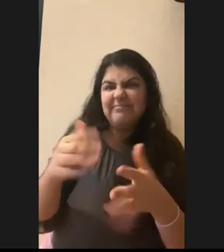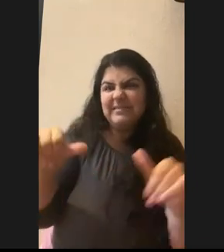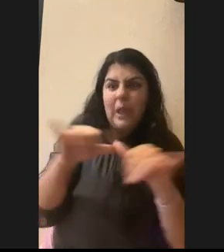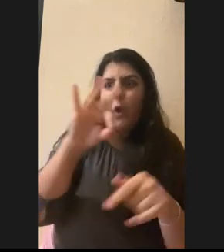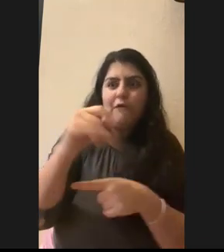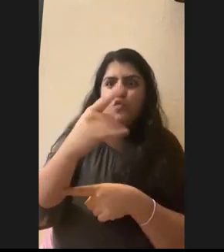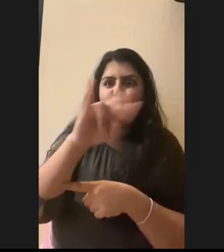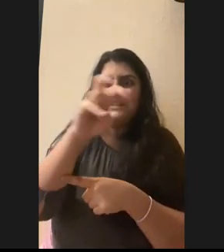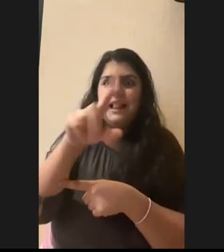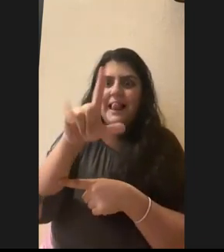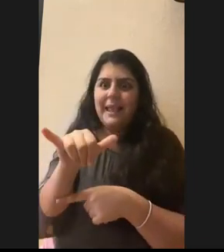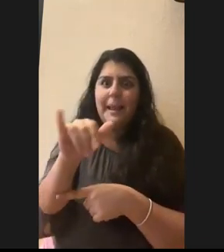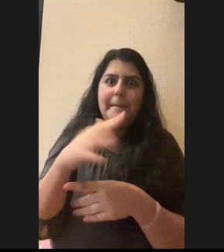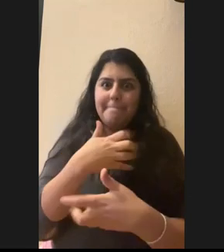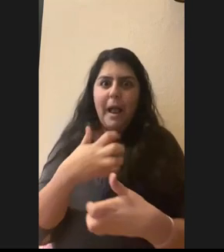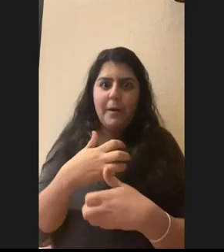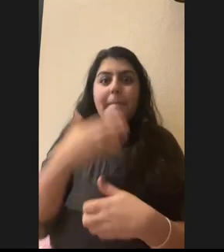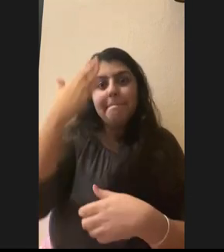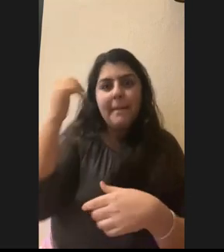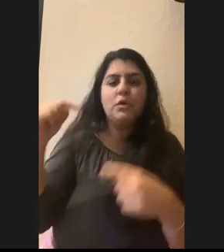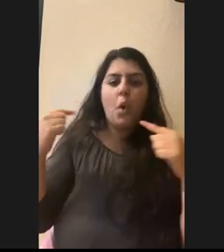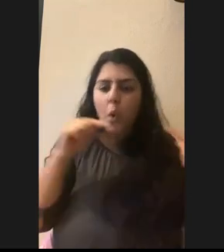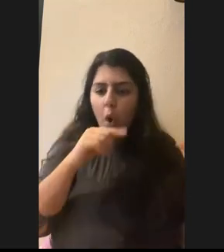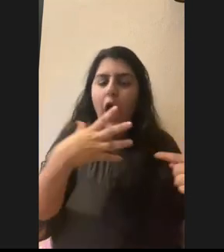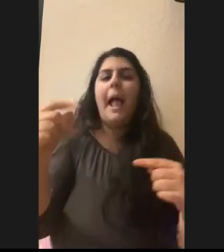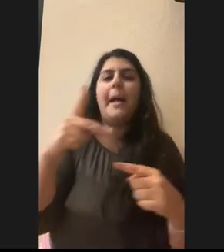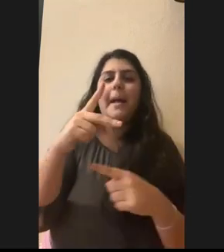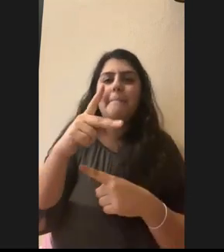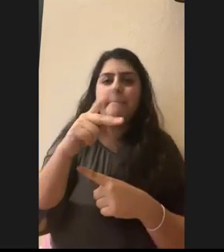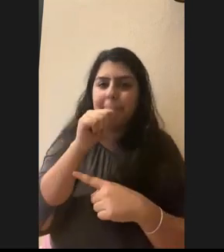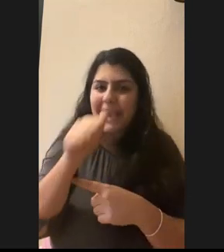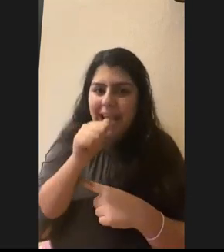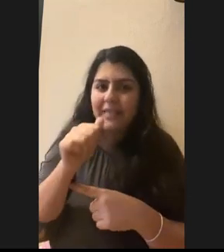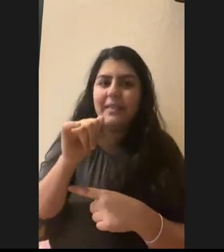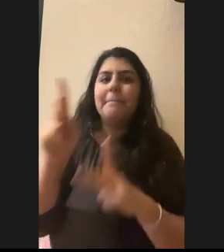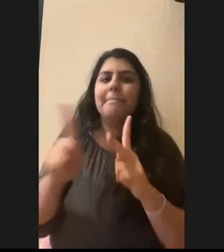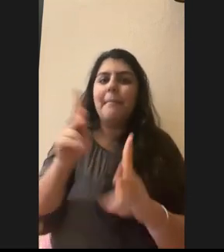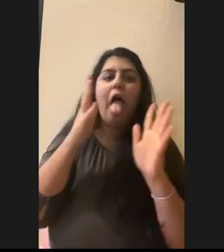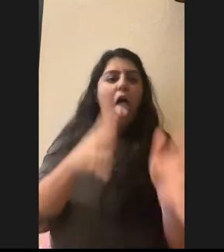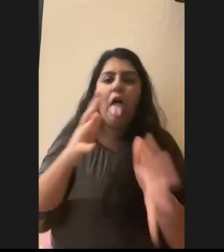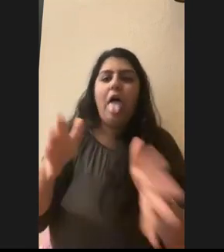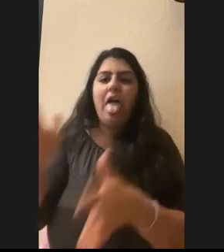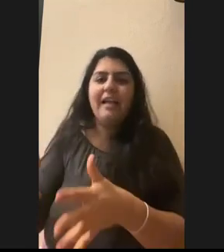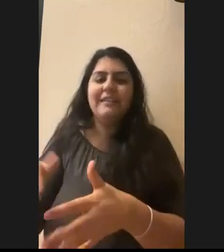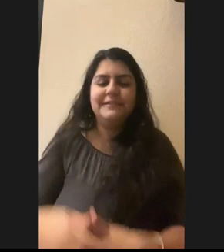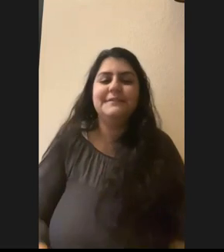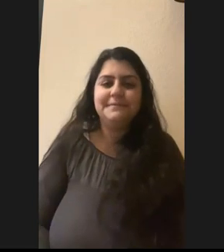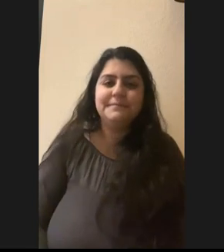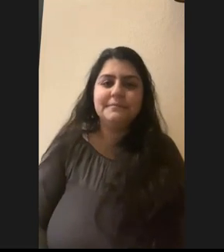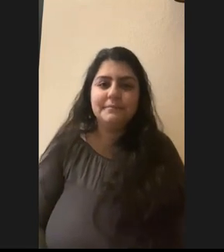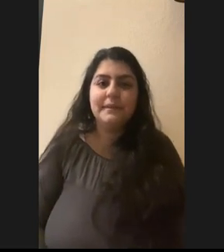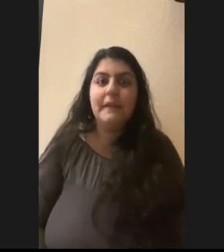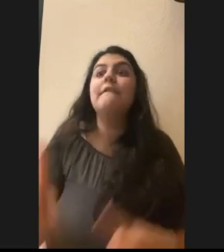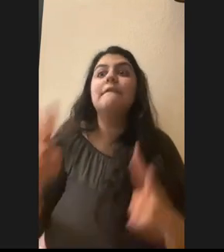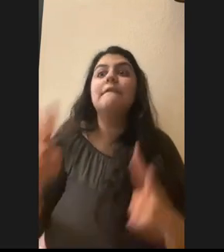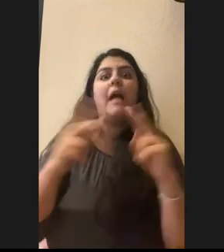a very big black bear because of the corn and the peanuts that people are allowed to leave out there for them. So very big